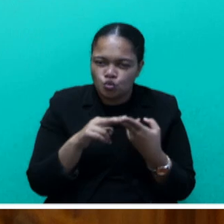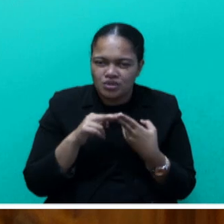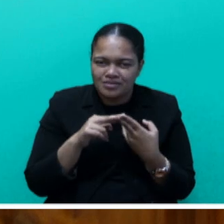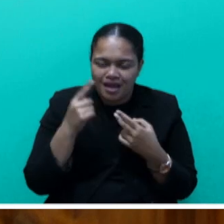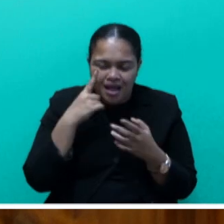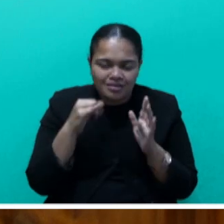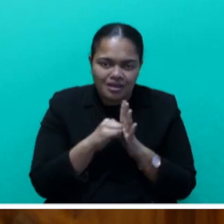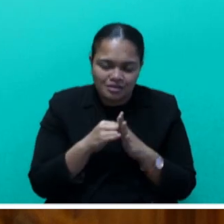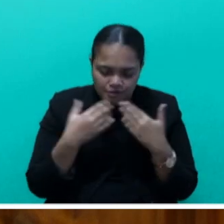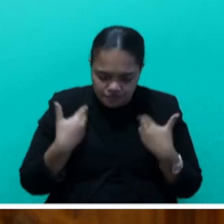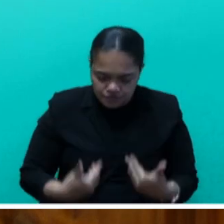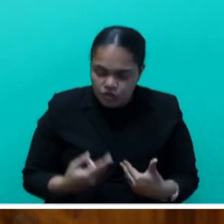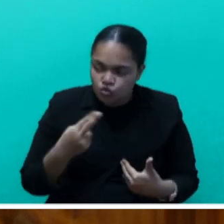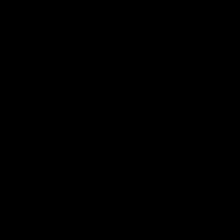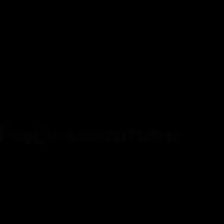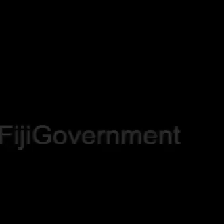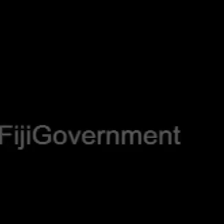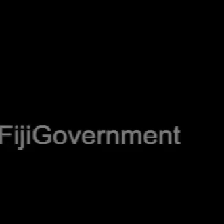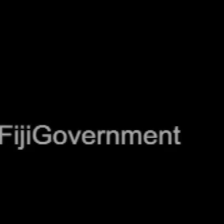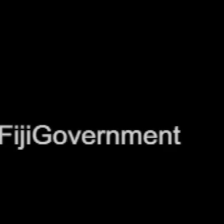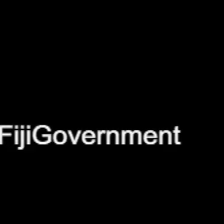tradition to the world. Walip.